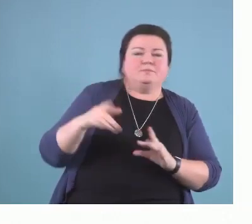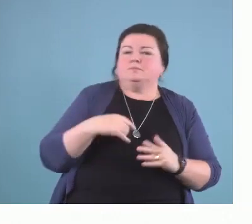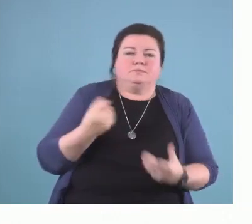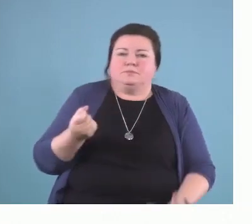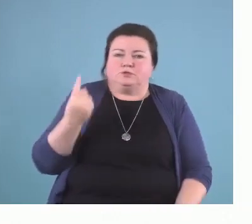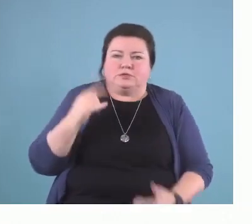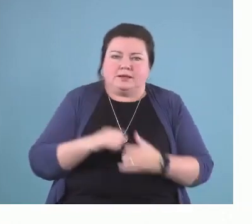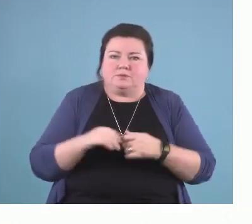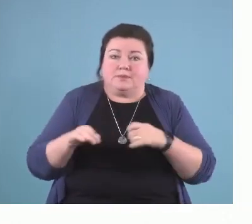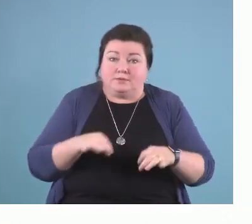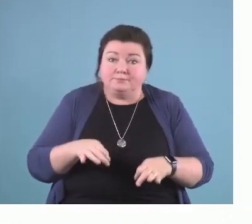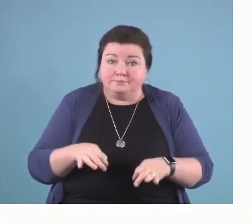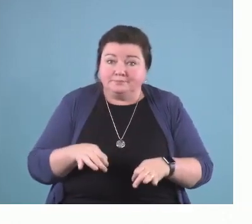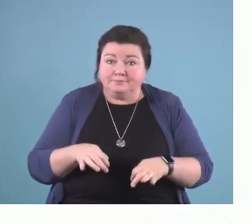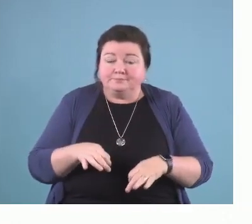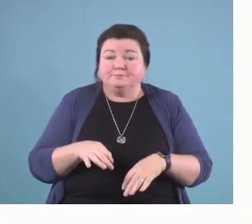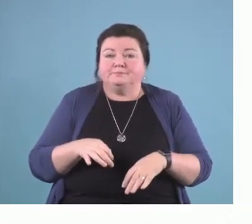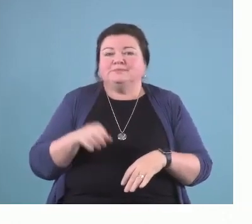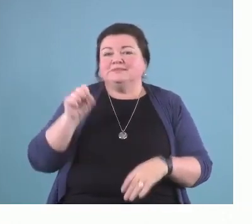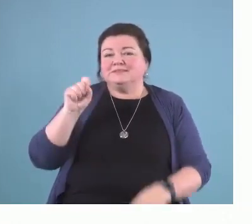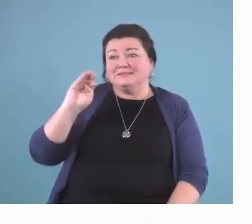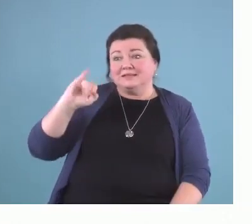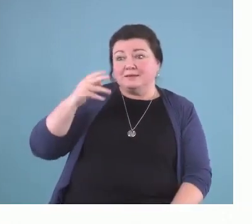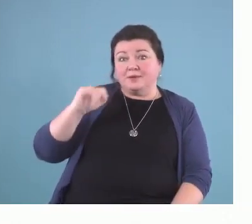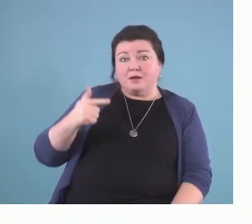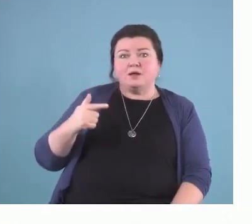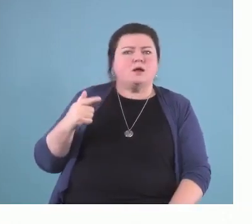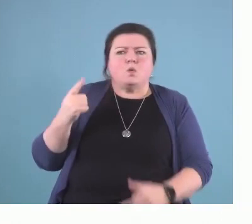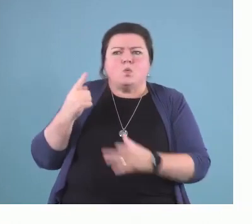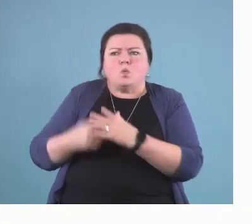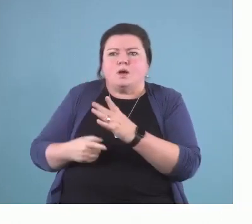So, a lot of the behavior change theories will help along that.